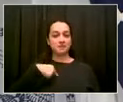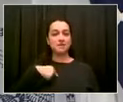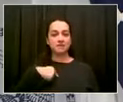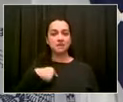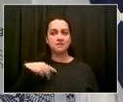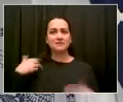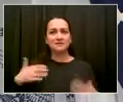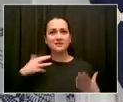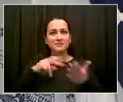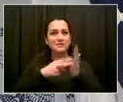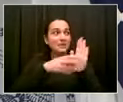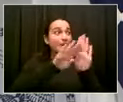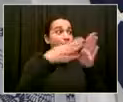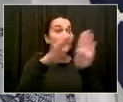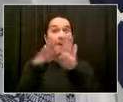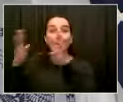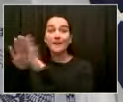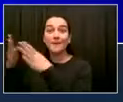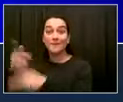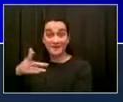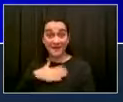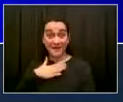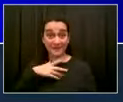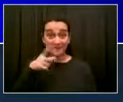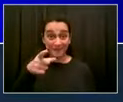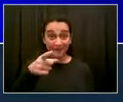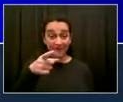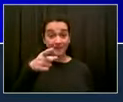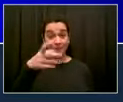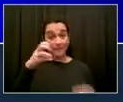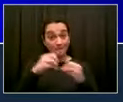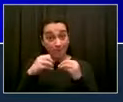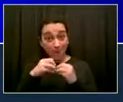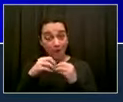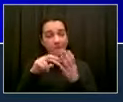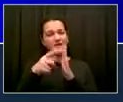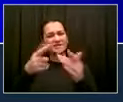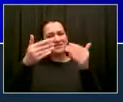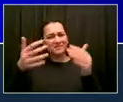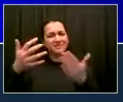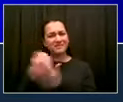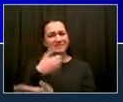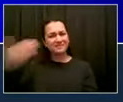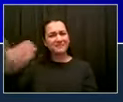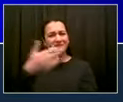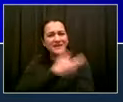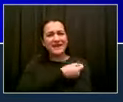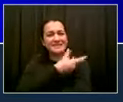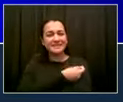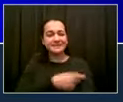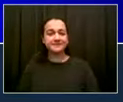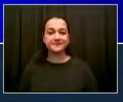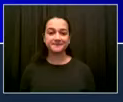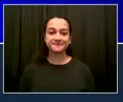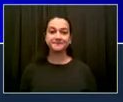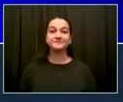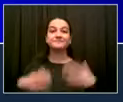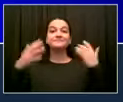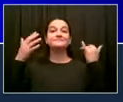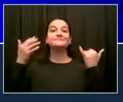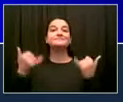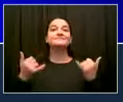go get vaccinated. So here we go. Number one, daily number of people admitted to New York City hospitals for suspected COVID-19. Today's report,